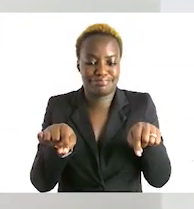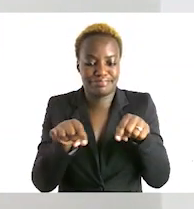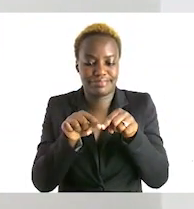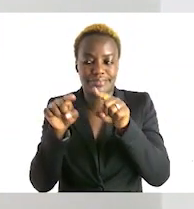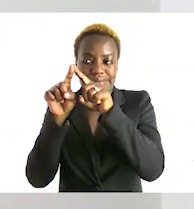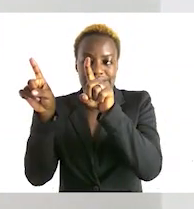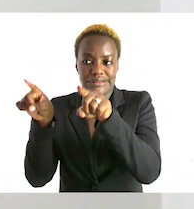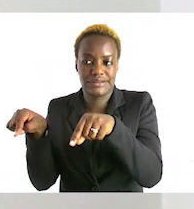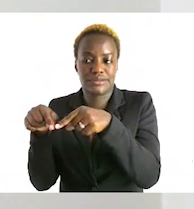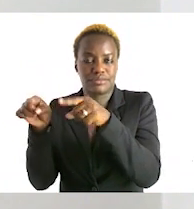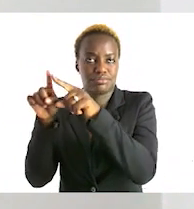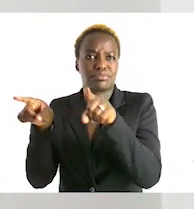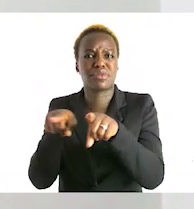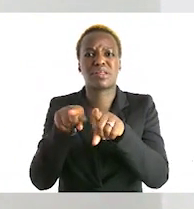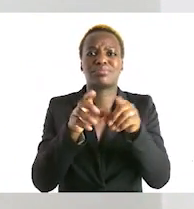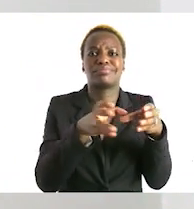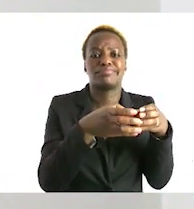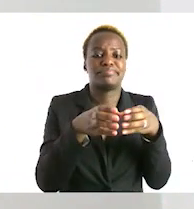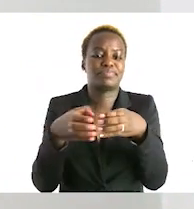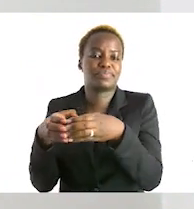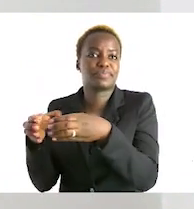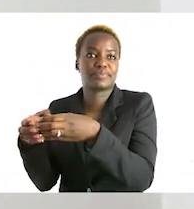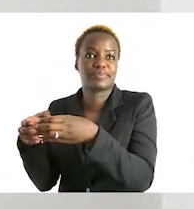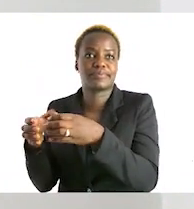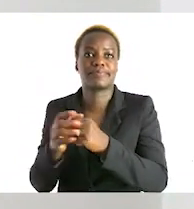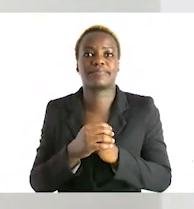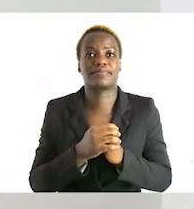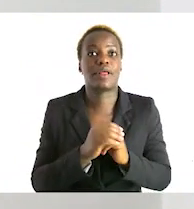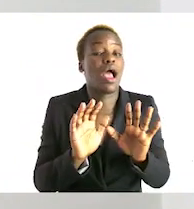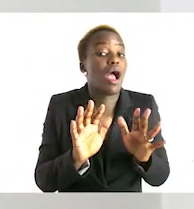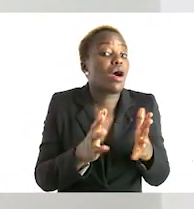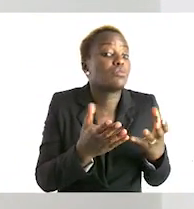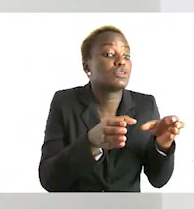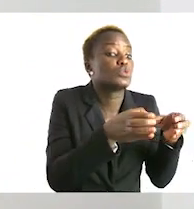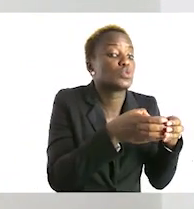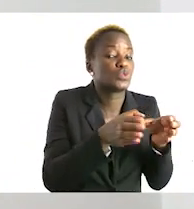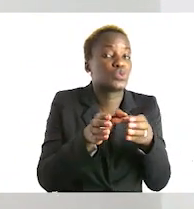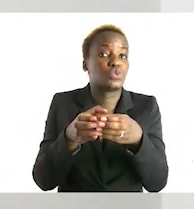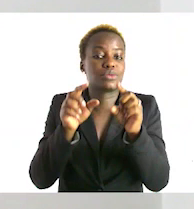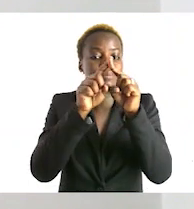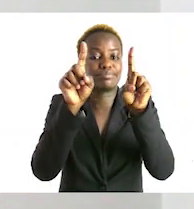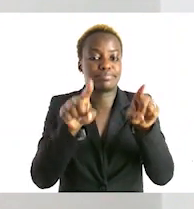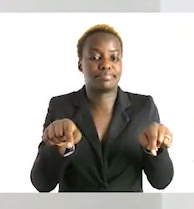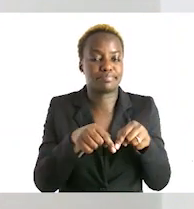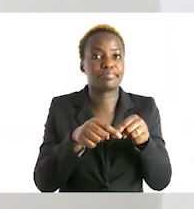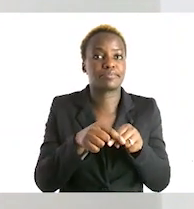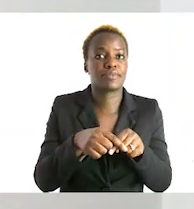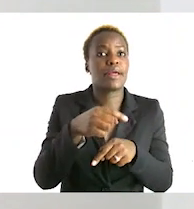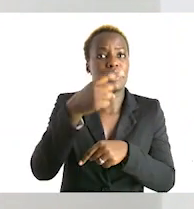we can group them all in a box how many boxes do we have three boxes